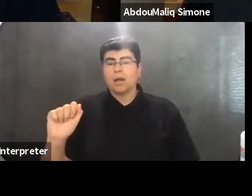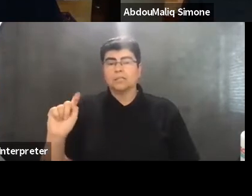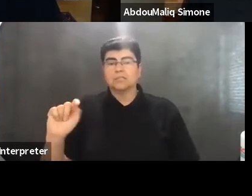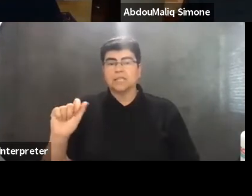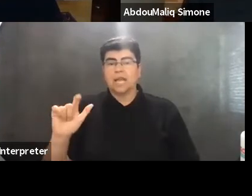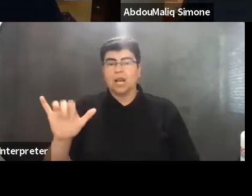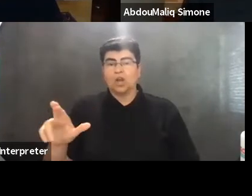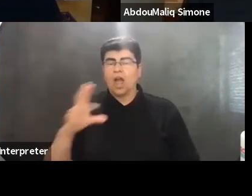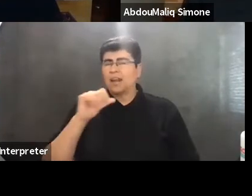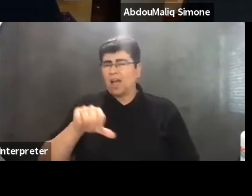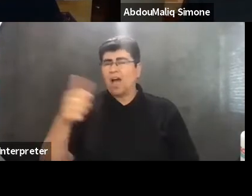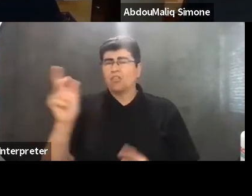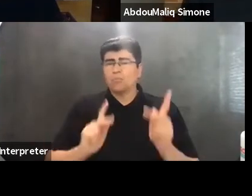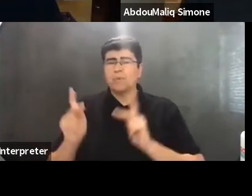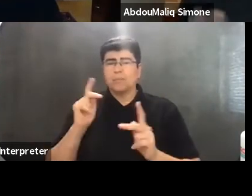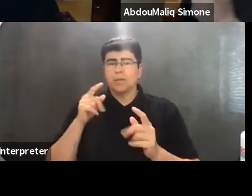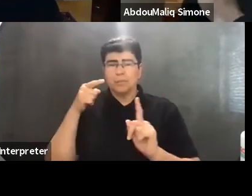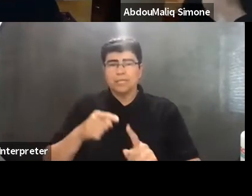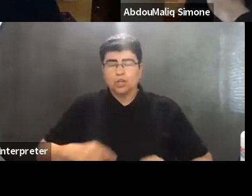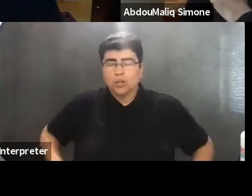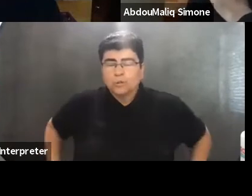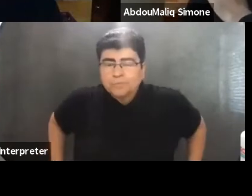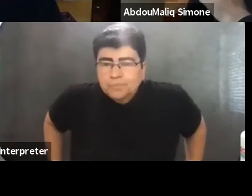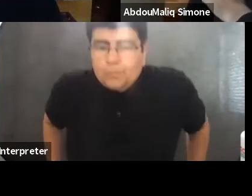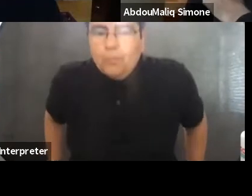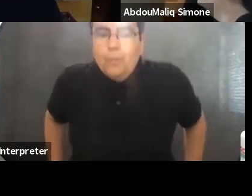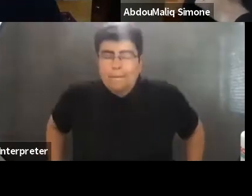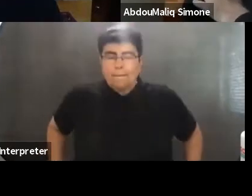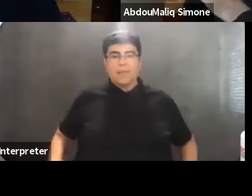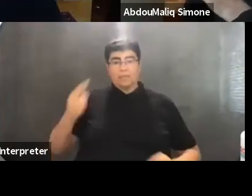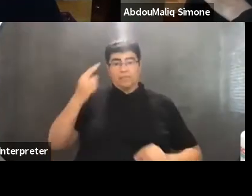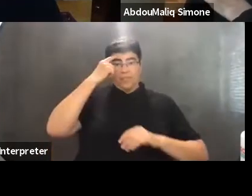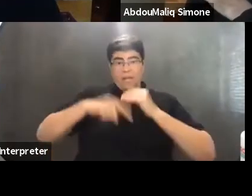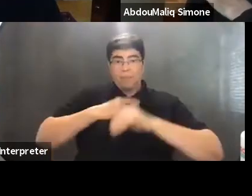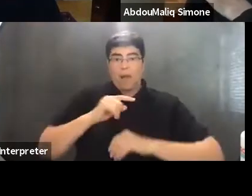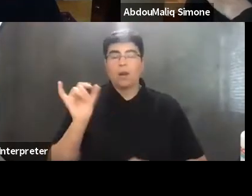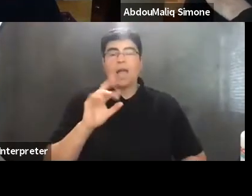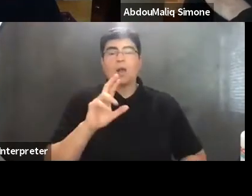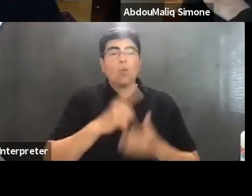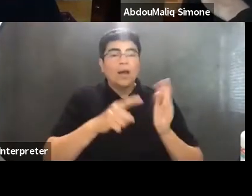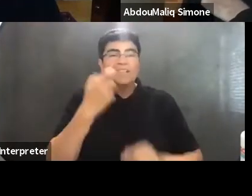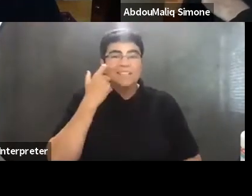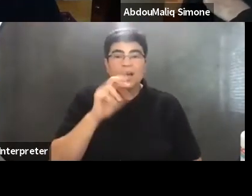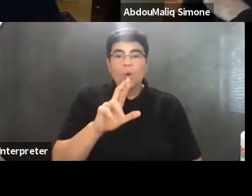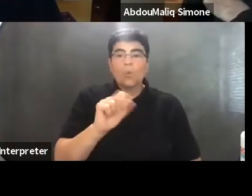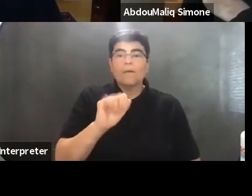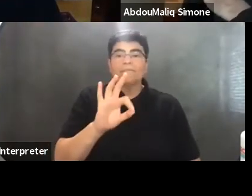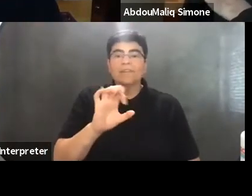And think then about, for example, how, as Rafif was saying, Amazon,